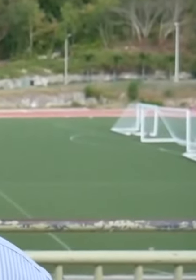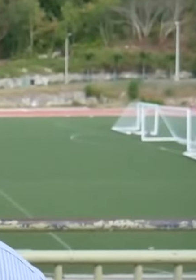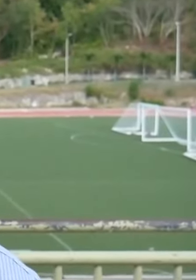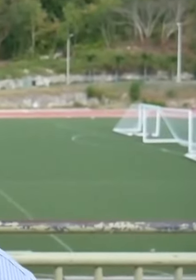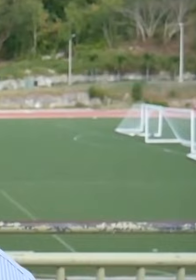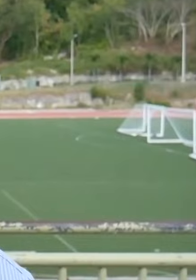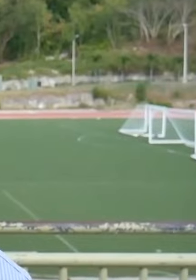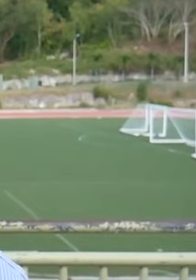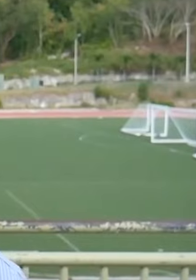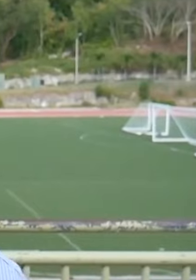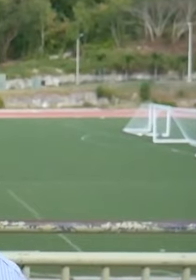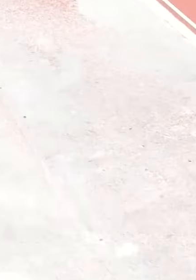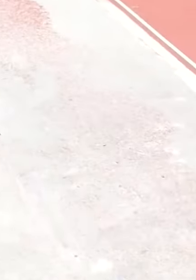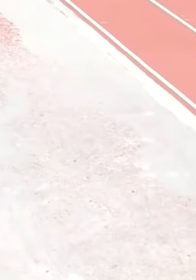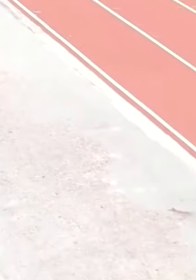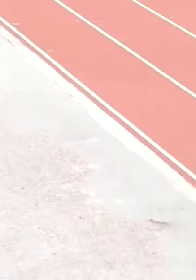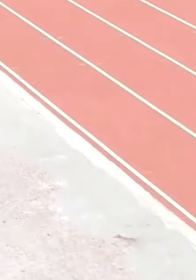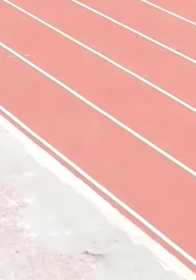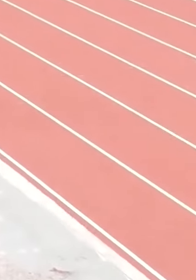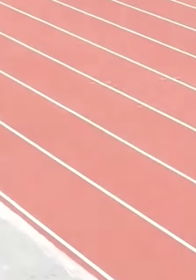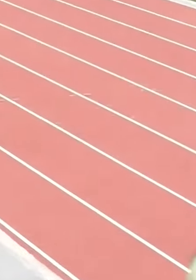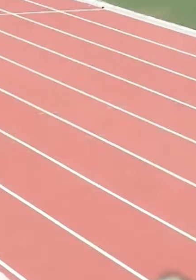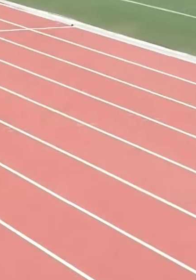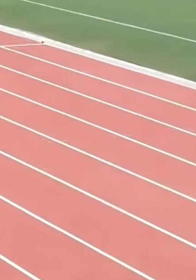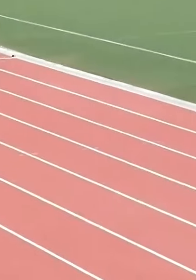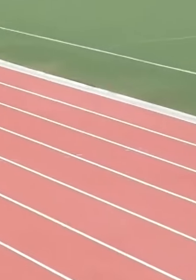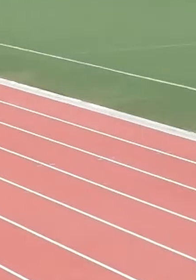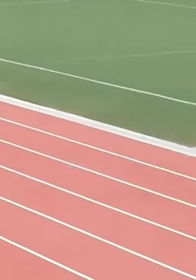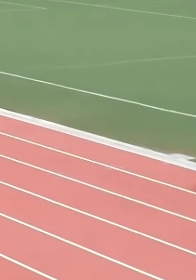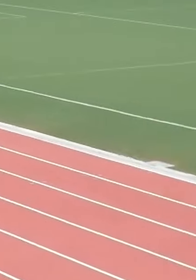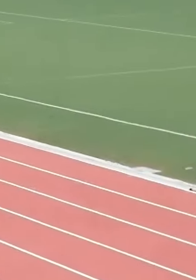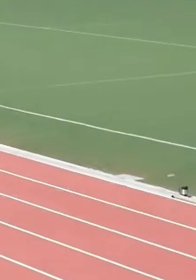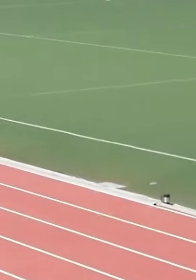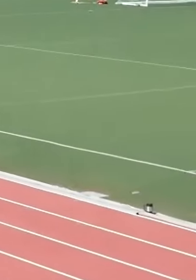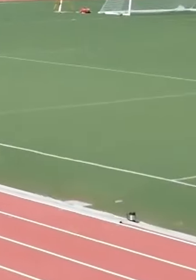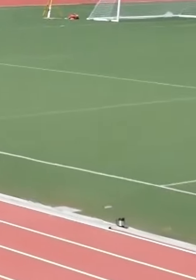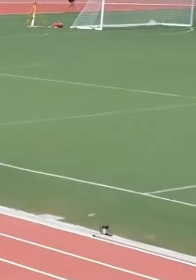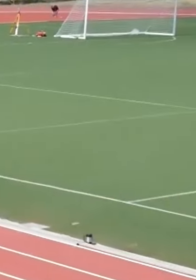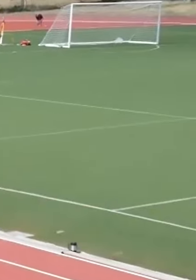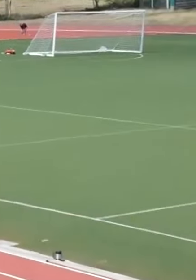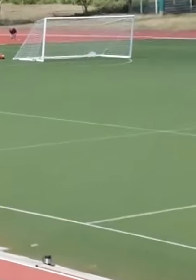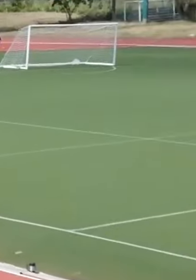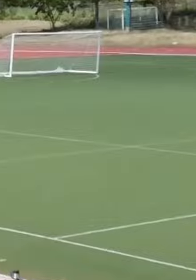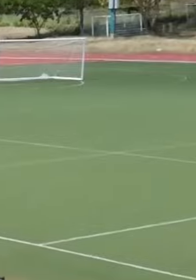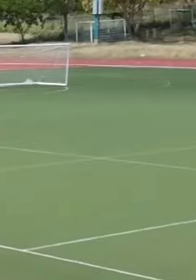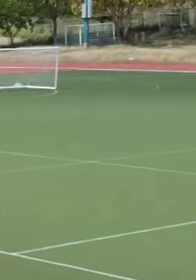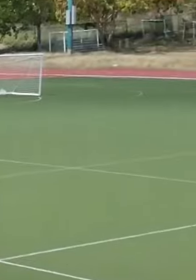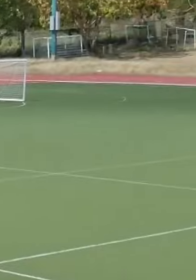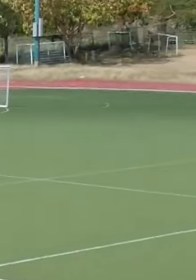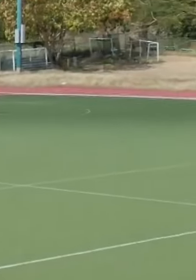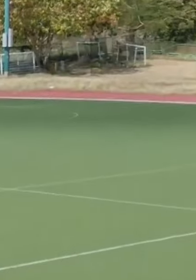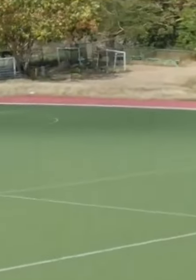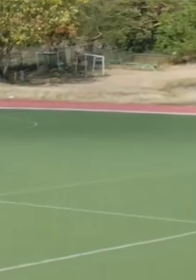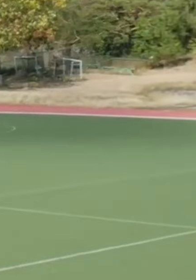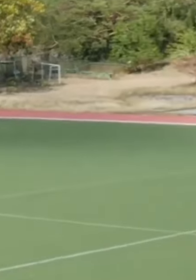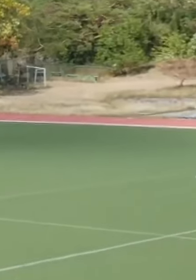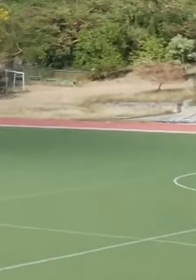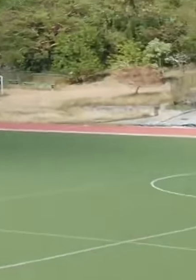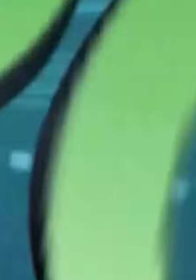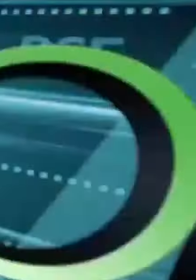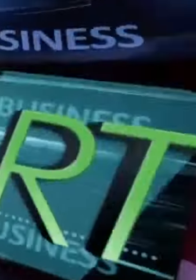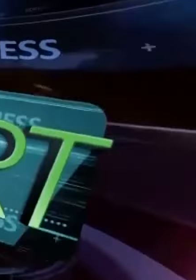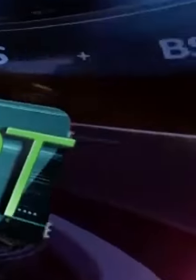and the registrar. There's expected to be a soft opening on Monday at the start of the BSAC championships.